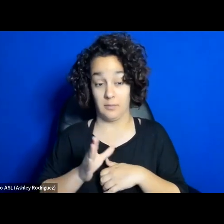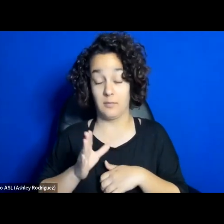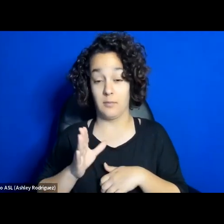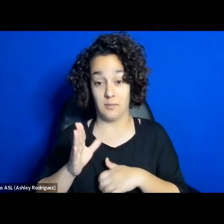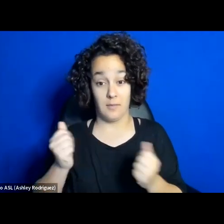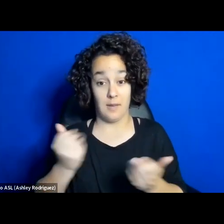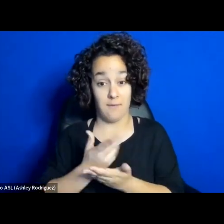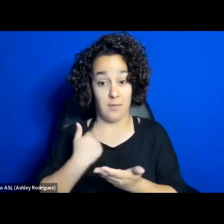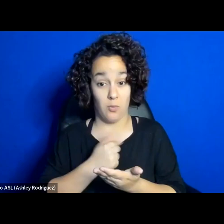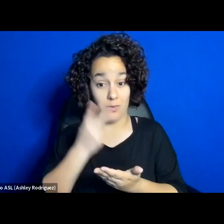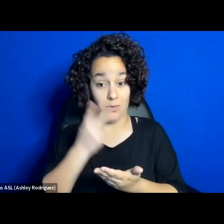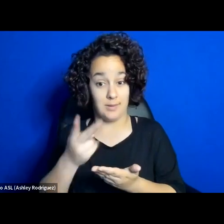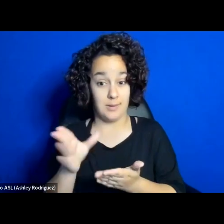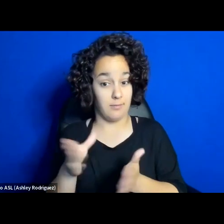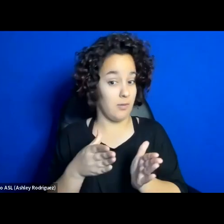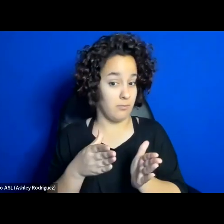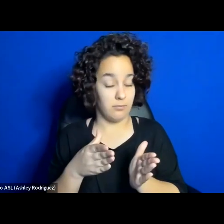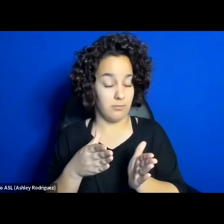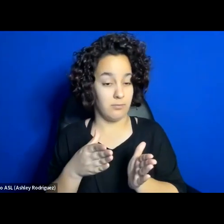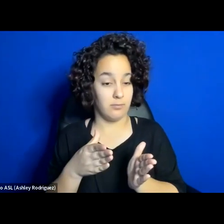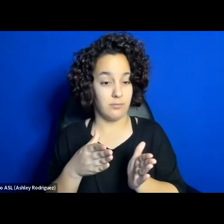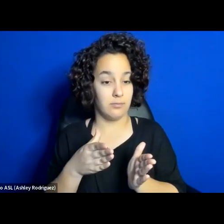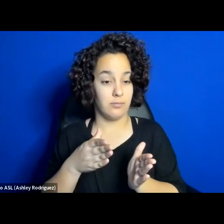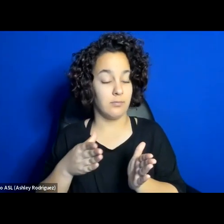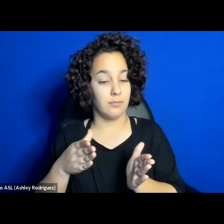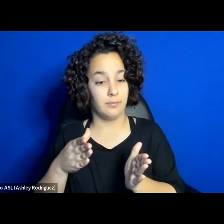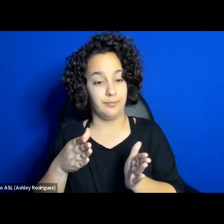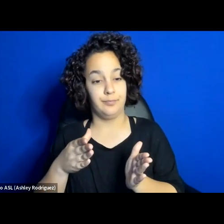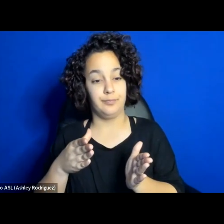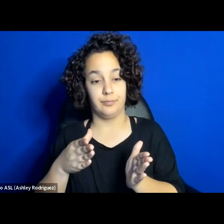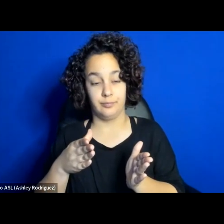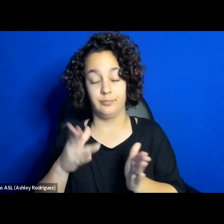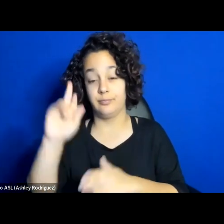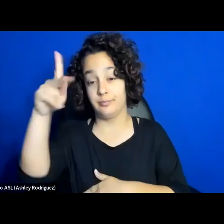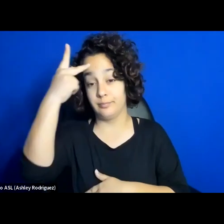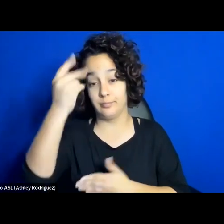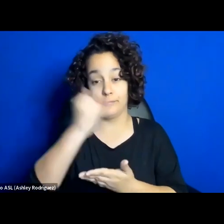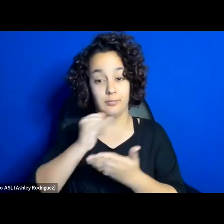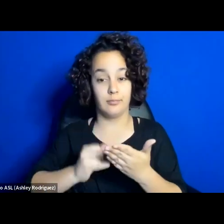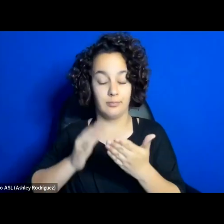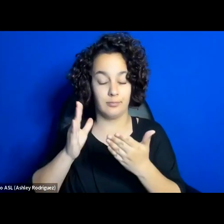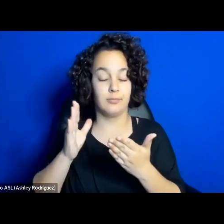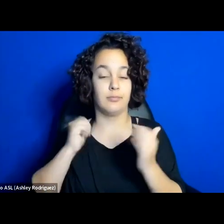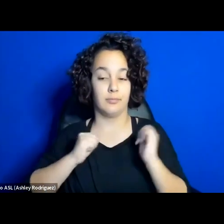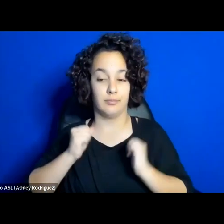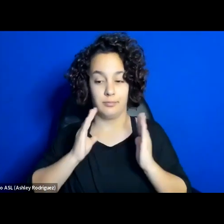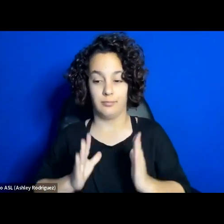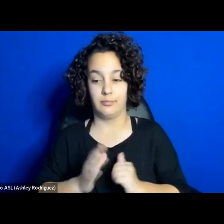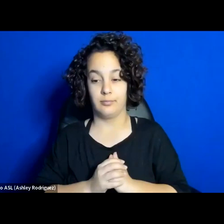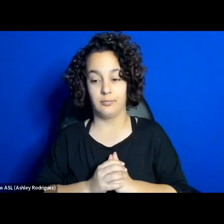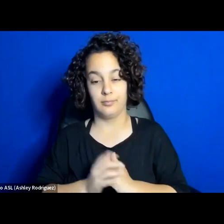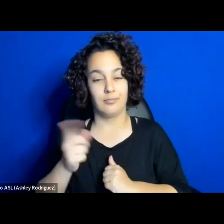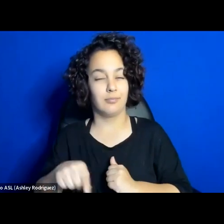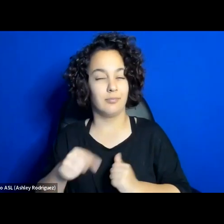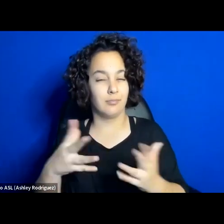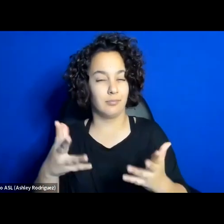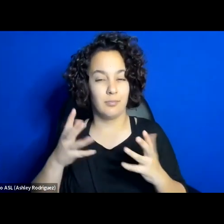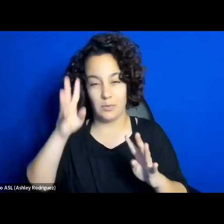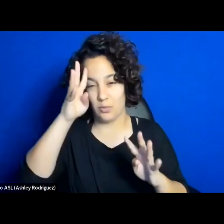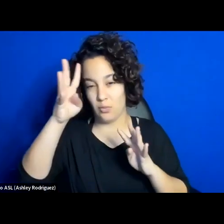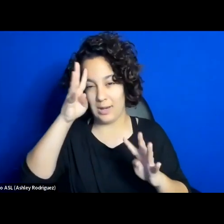think that political artists, theater artists who want to create